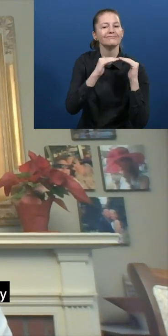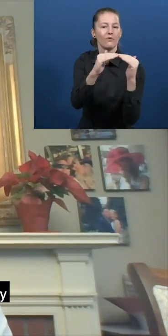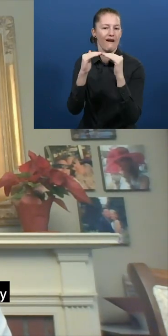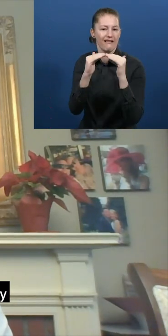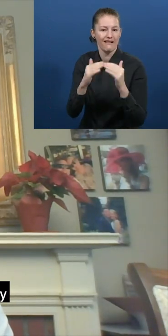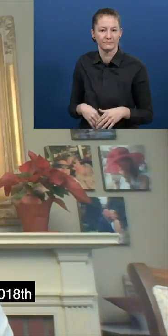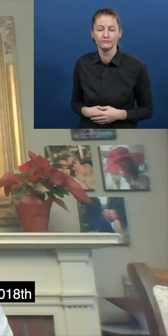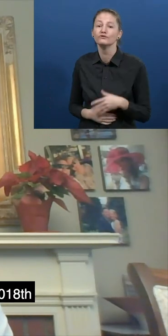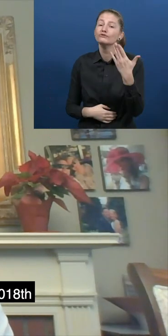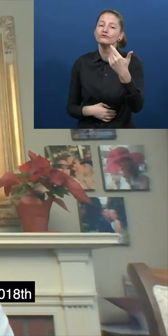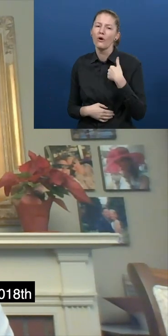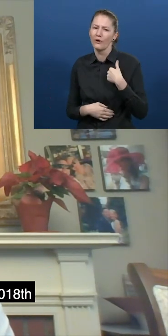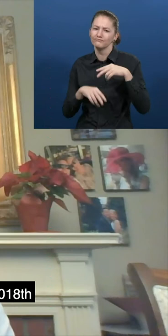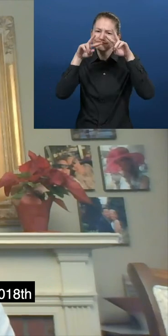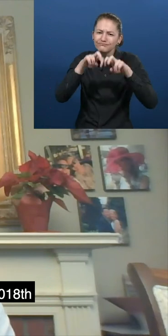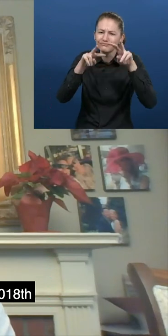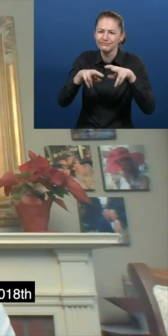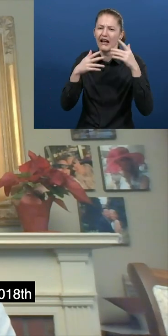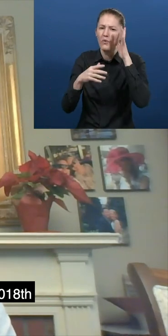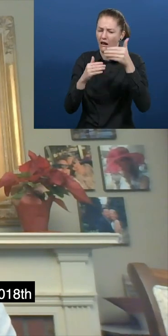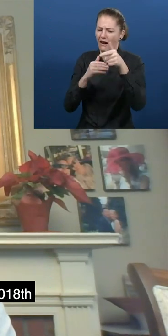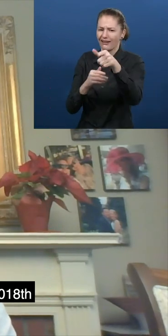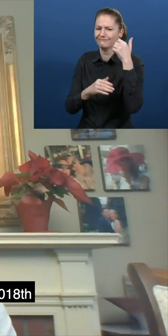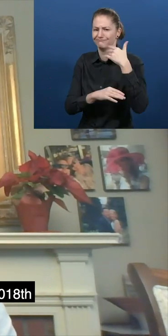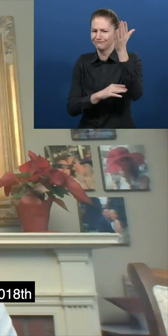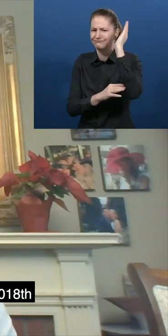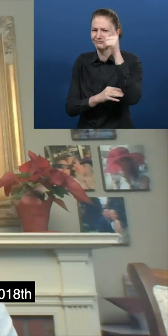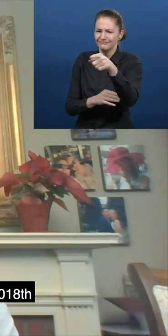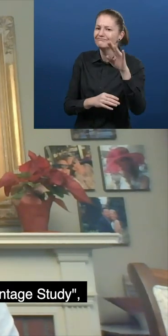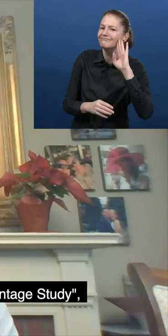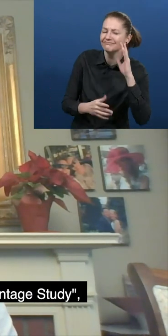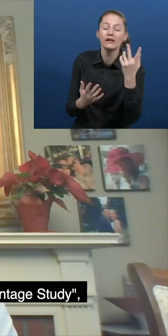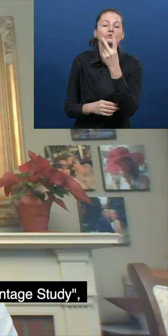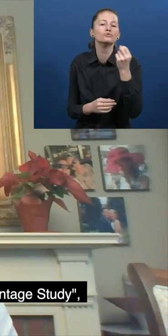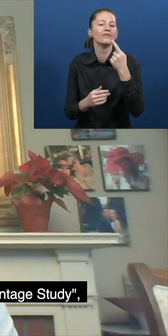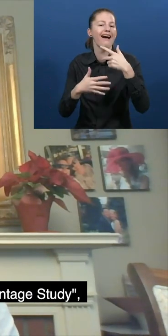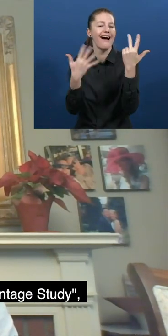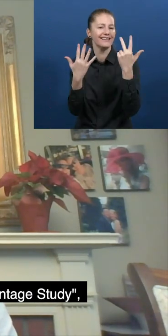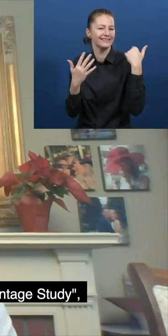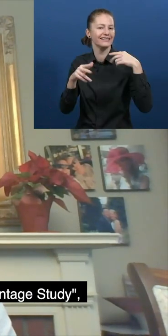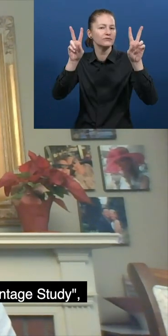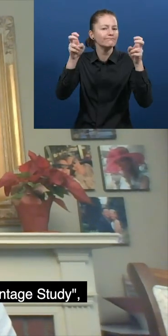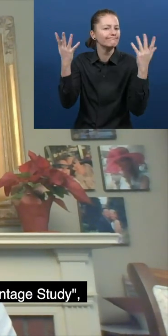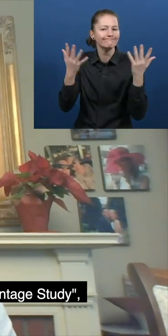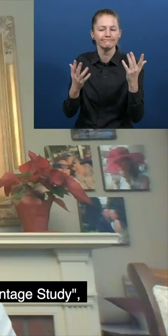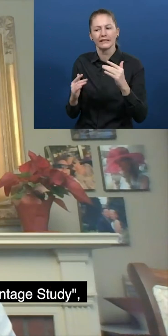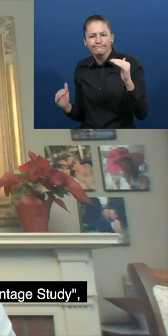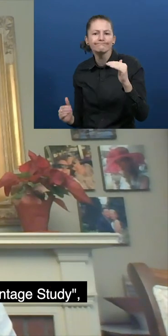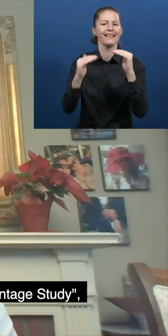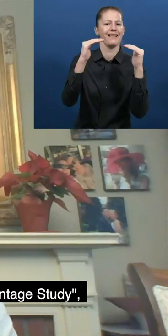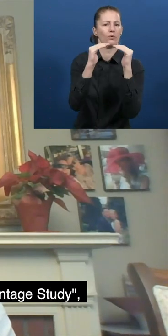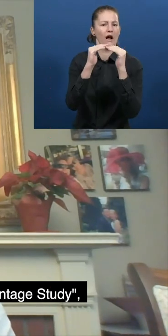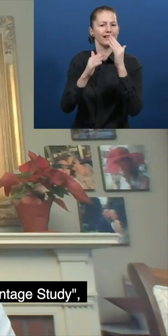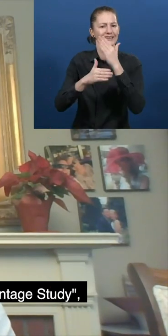research for the study you'll hear about in this session, and also for a 2018 study called Getting to Equal Disability Inclusion